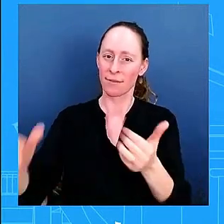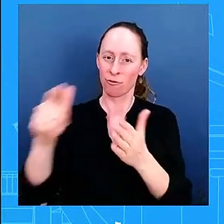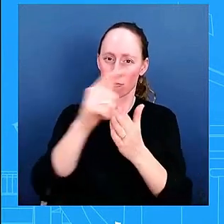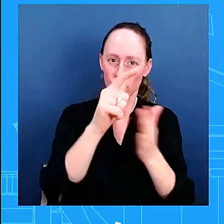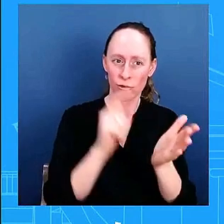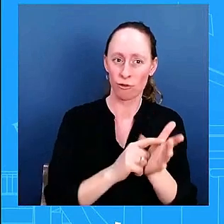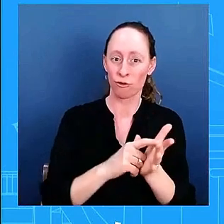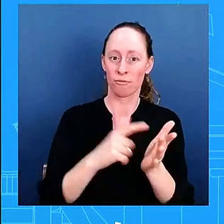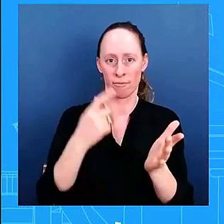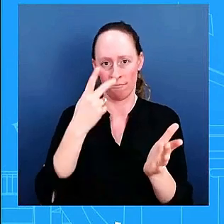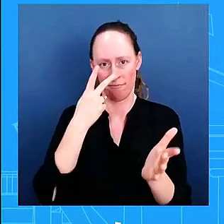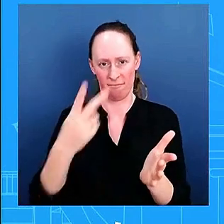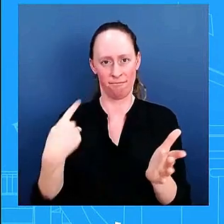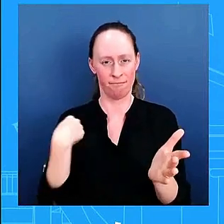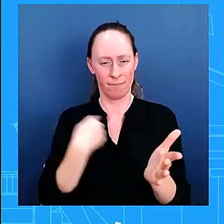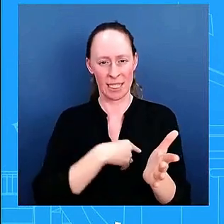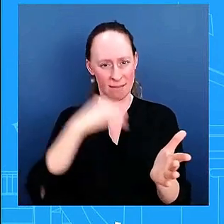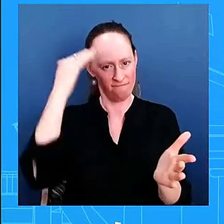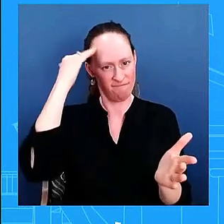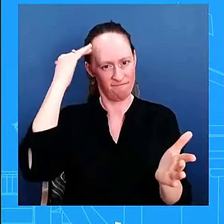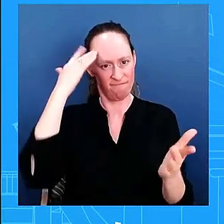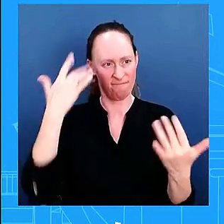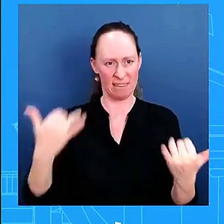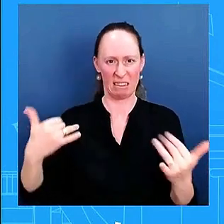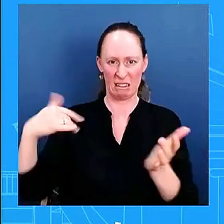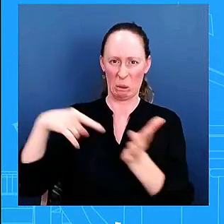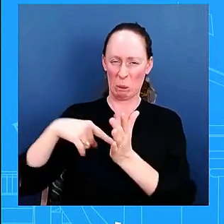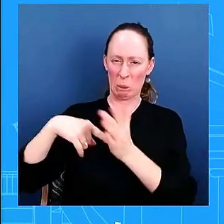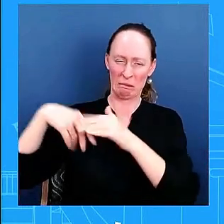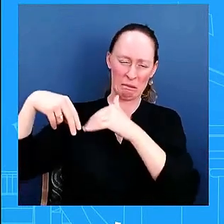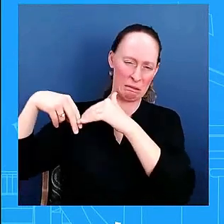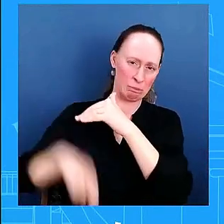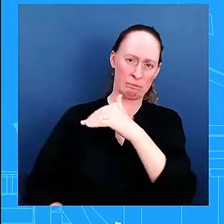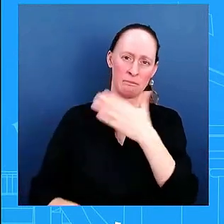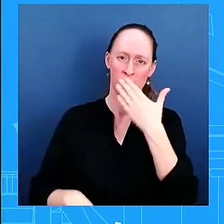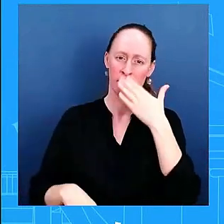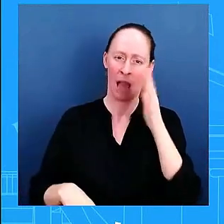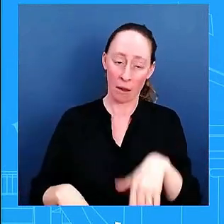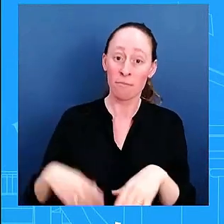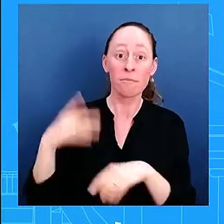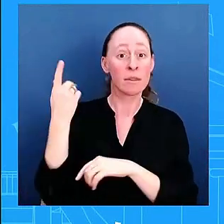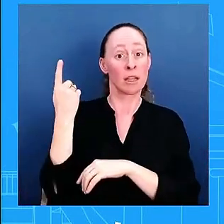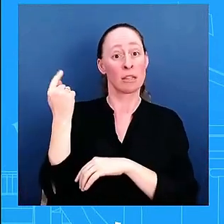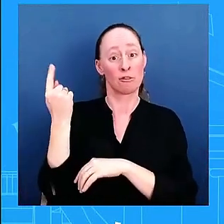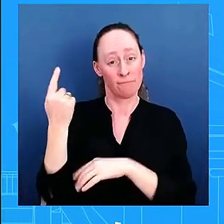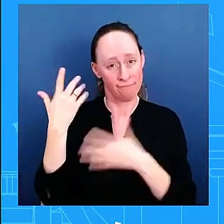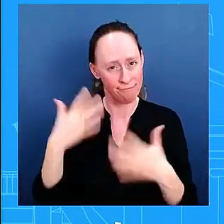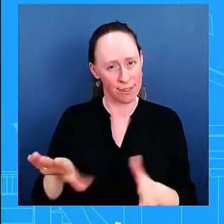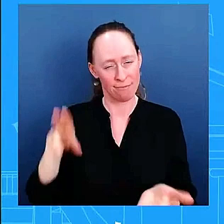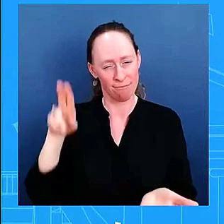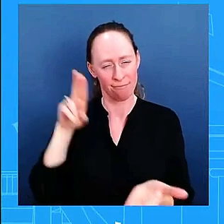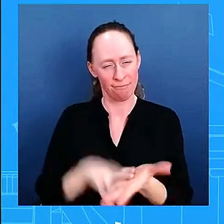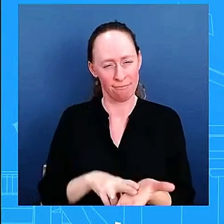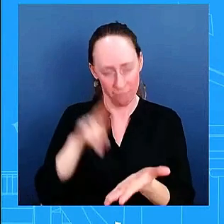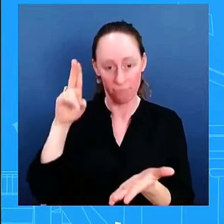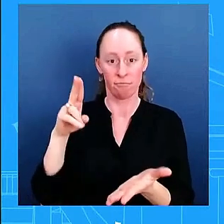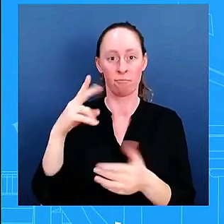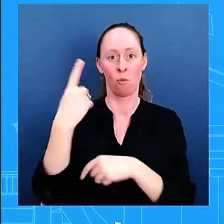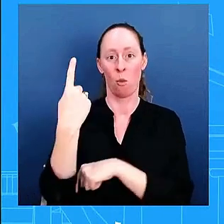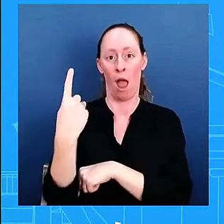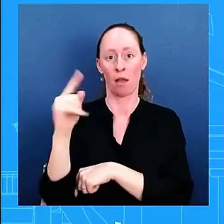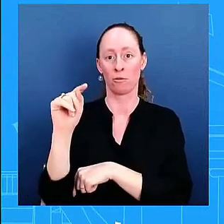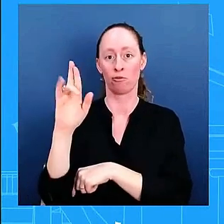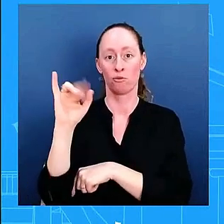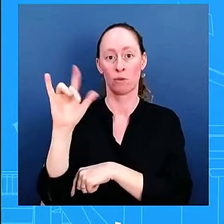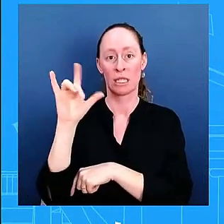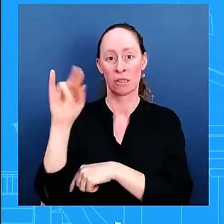we signed the product the president signed for example last year the one trillion dollar uh debt deal that would cut uh